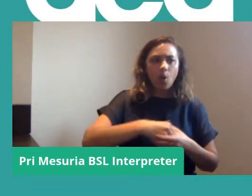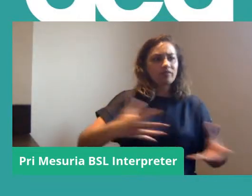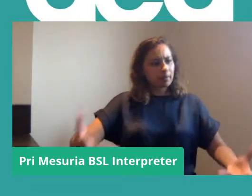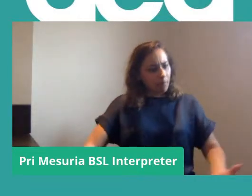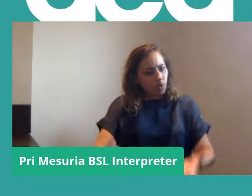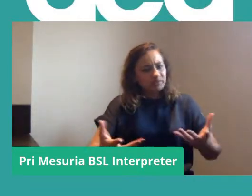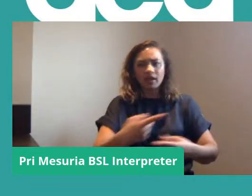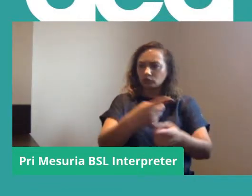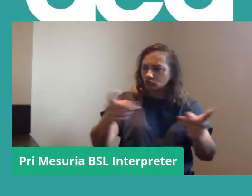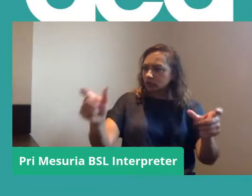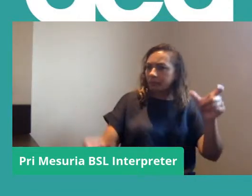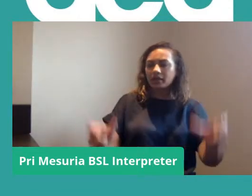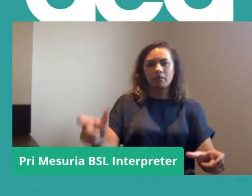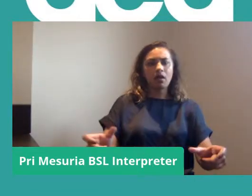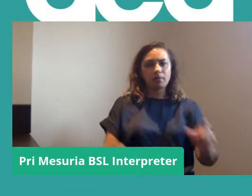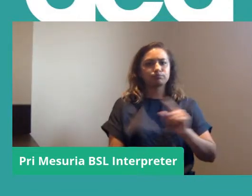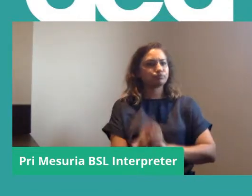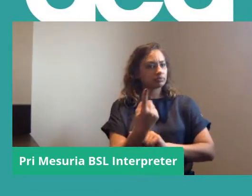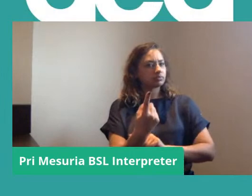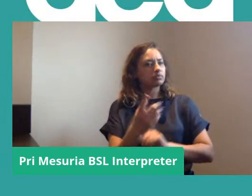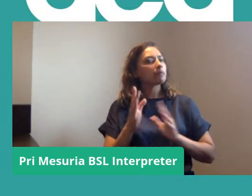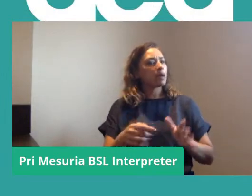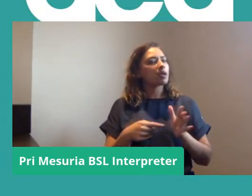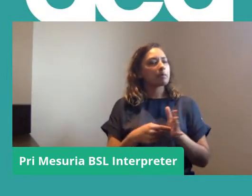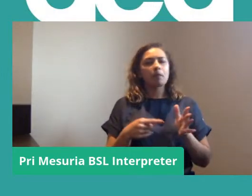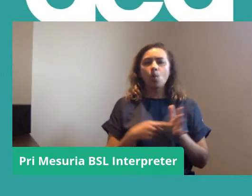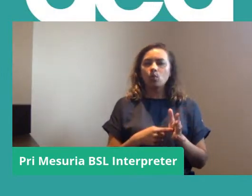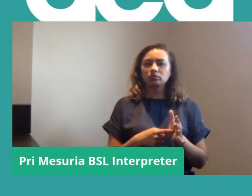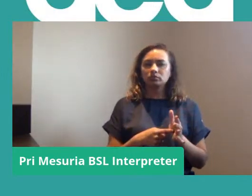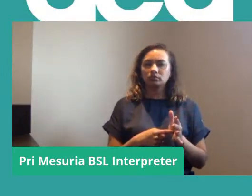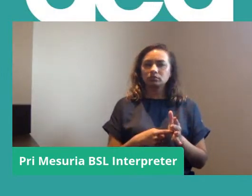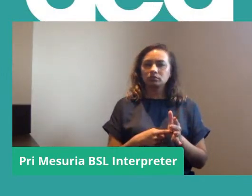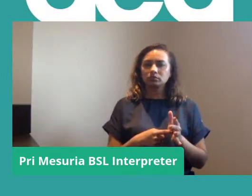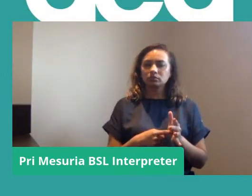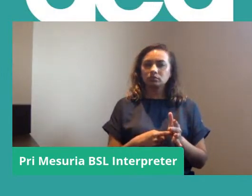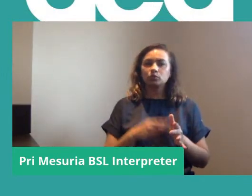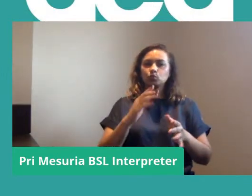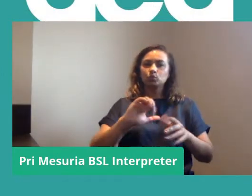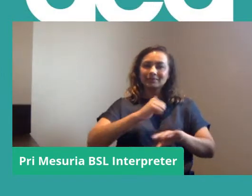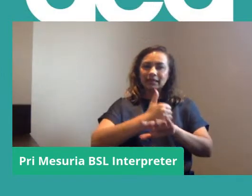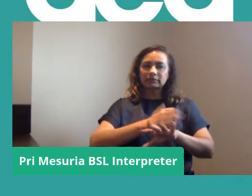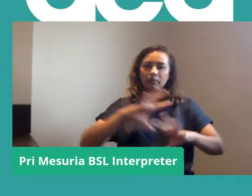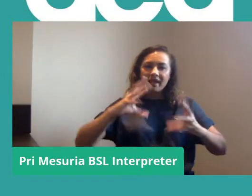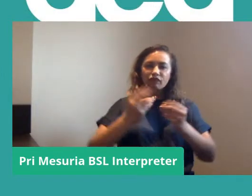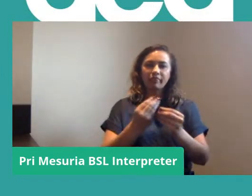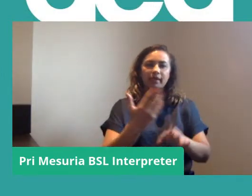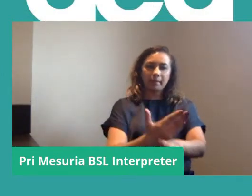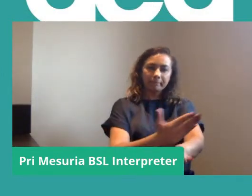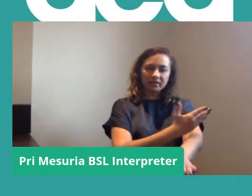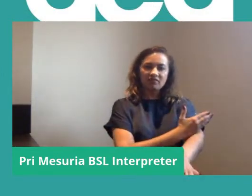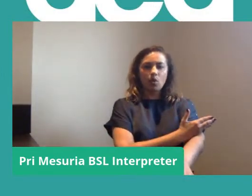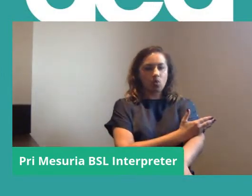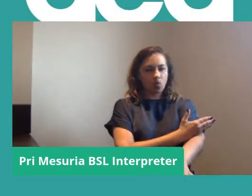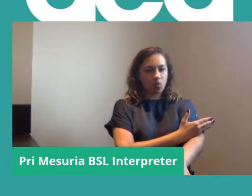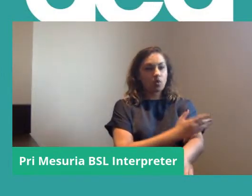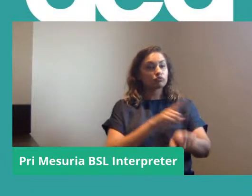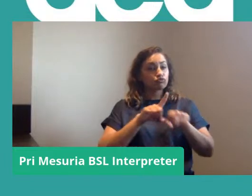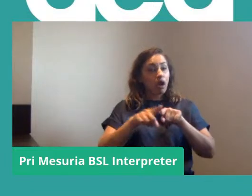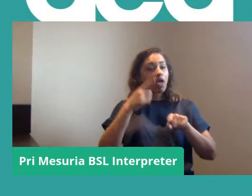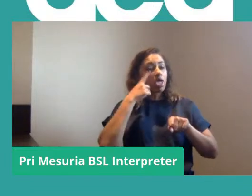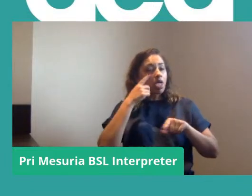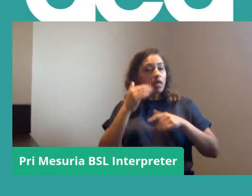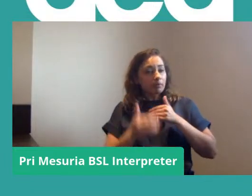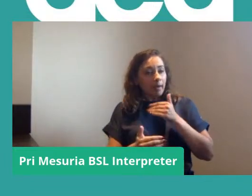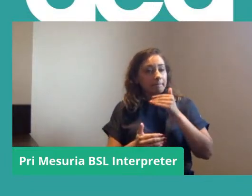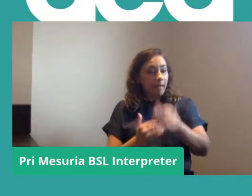people. But it's important to be doing that long before. And although try as we might to